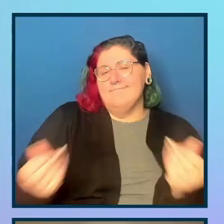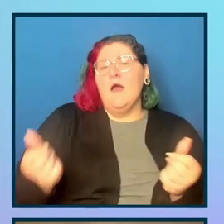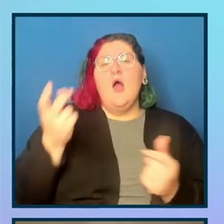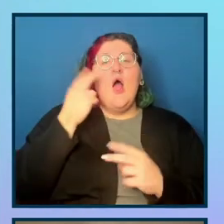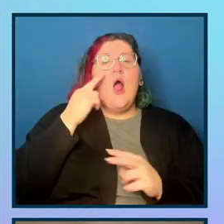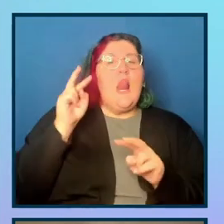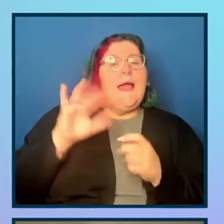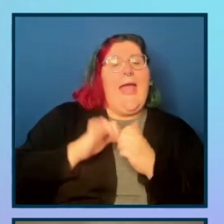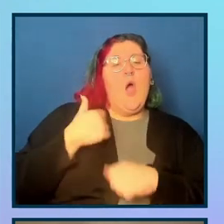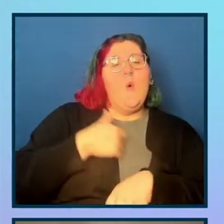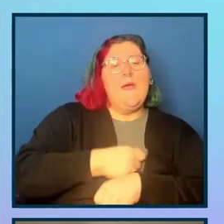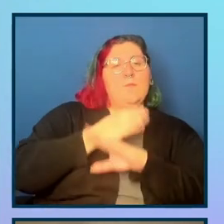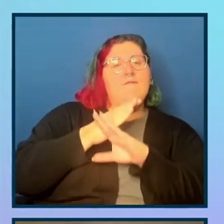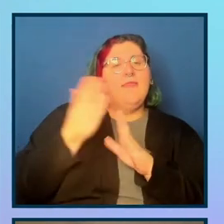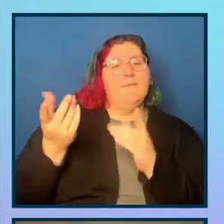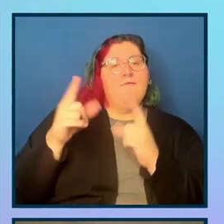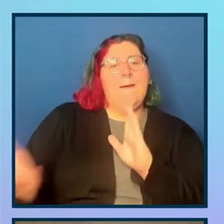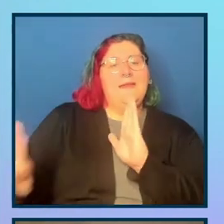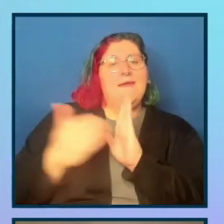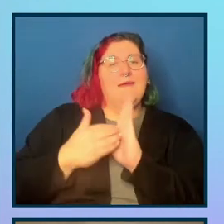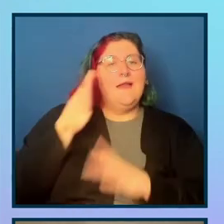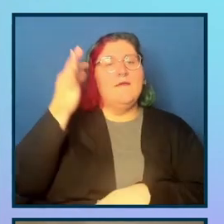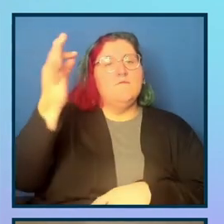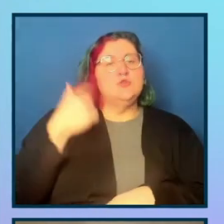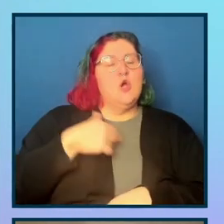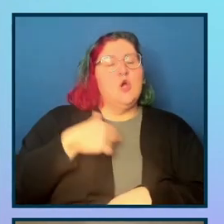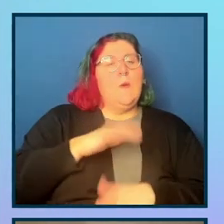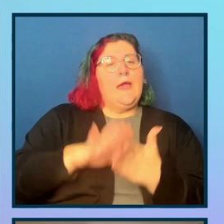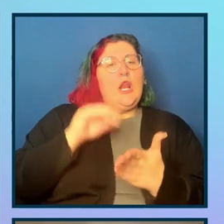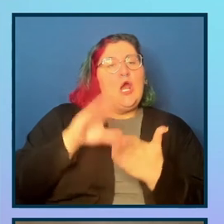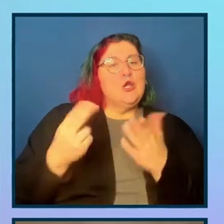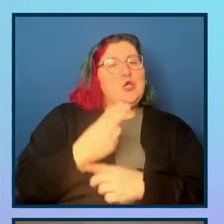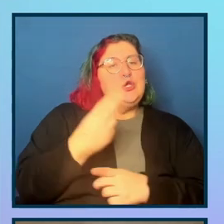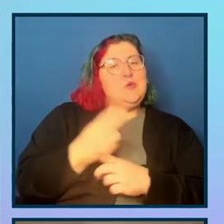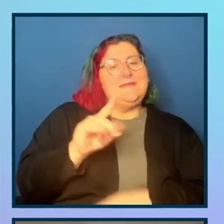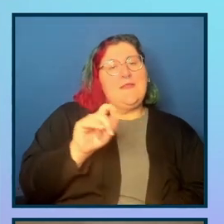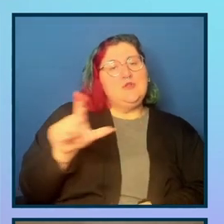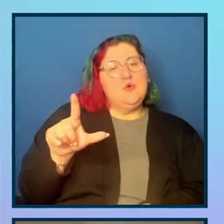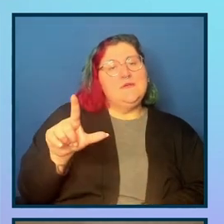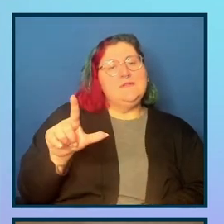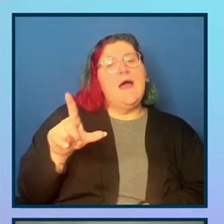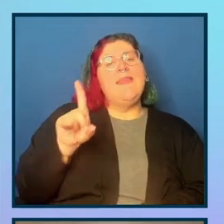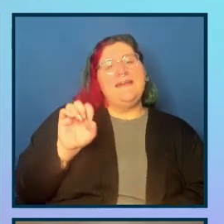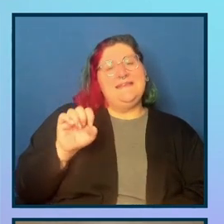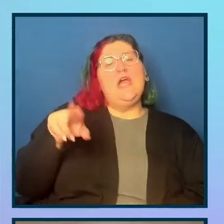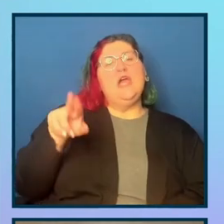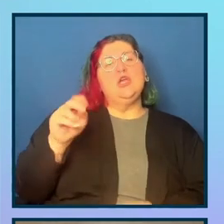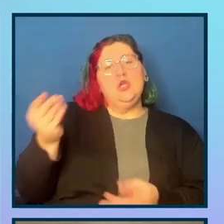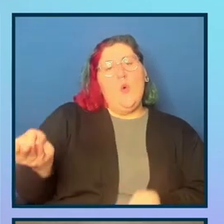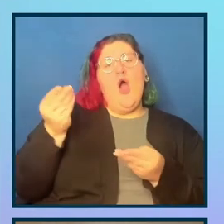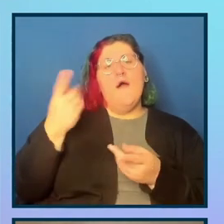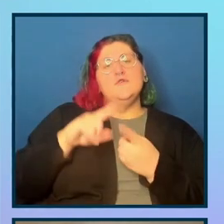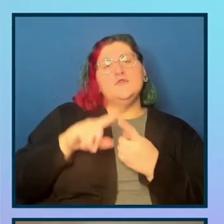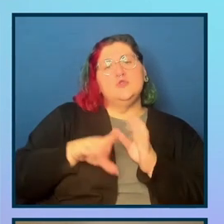happening in the future, how we can learn from the various tools that Deque offers developers. So without further ado, I'm just going to get right into it. Real quick,